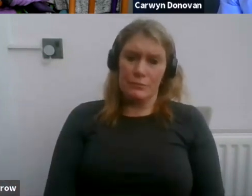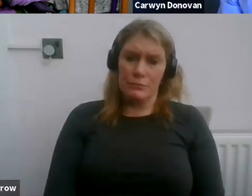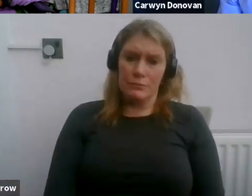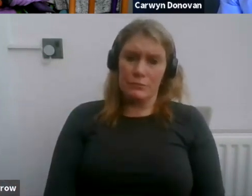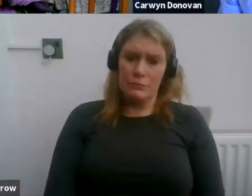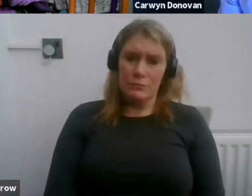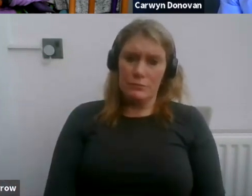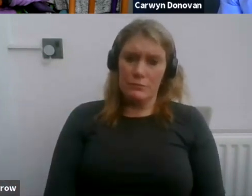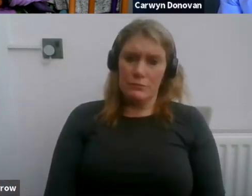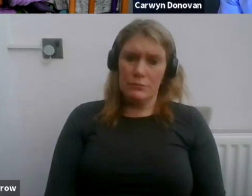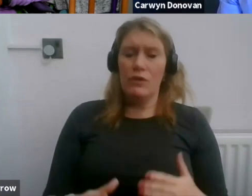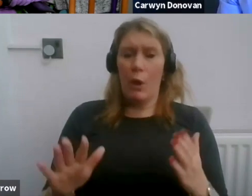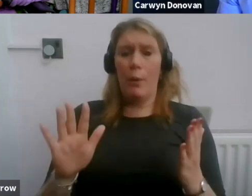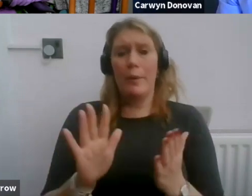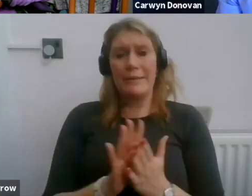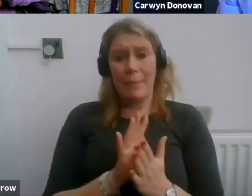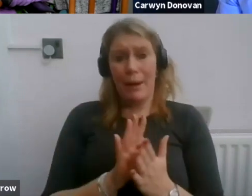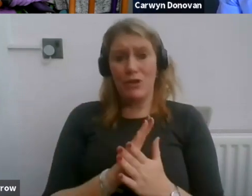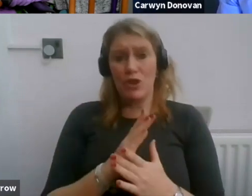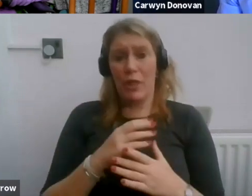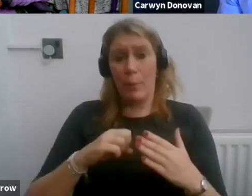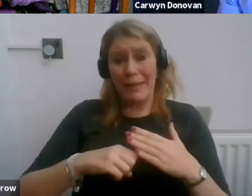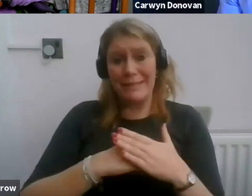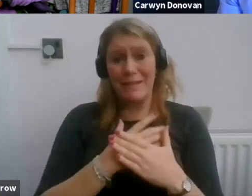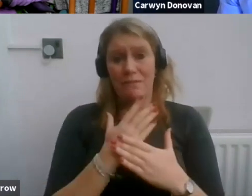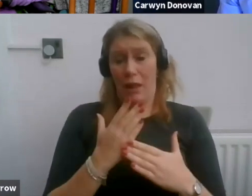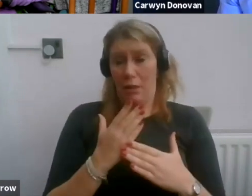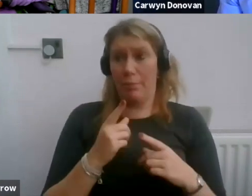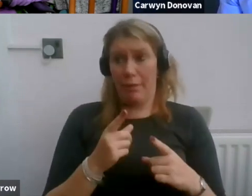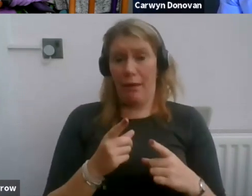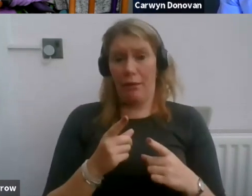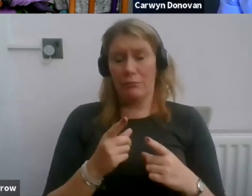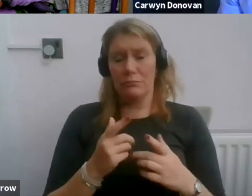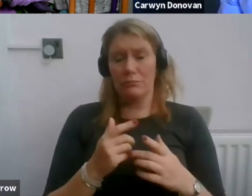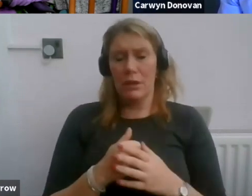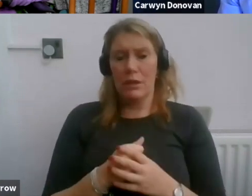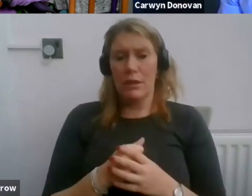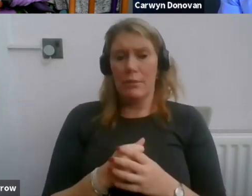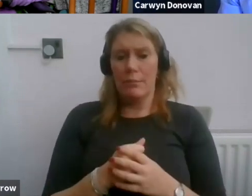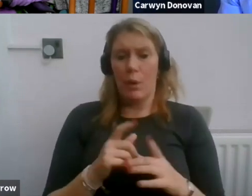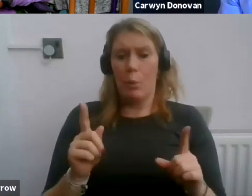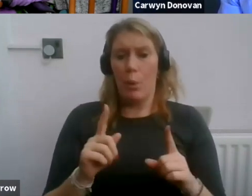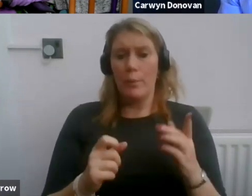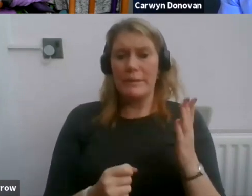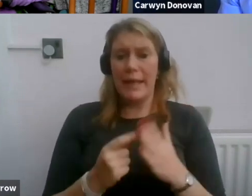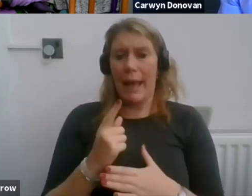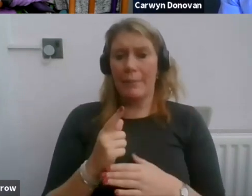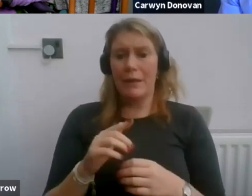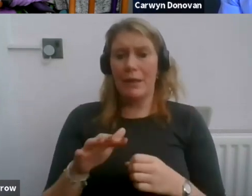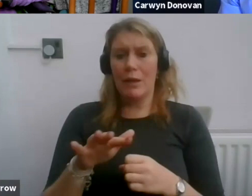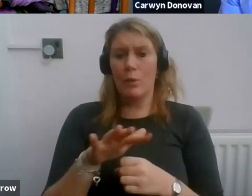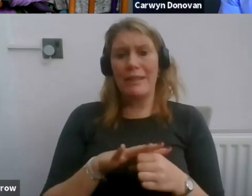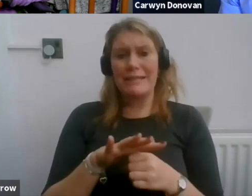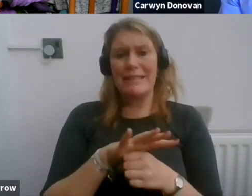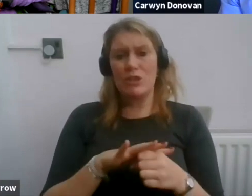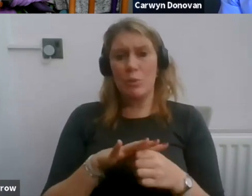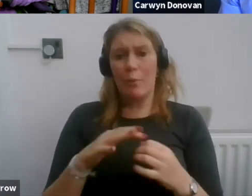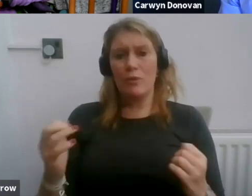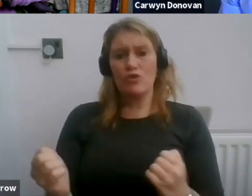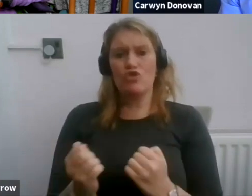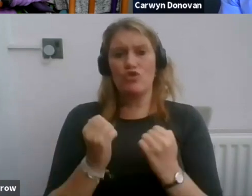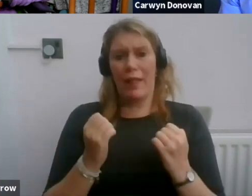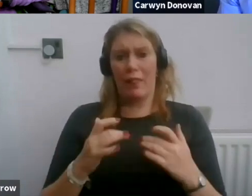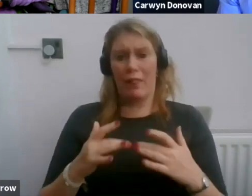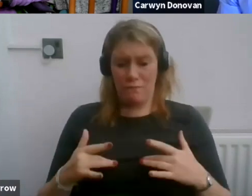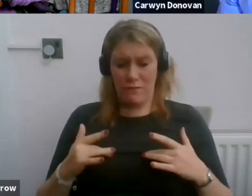to develop that. But what was heartening about that situation was the strength of feeling amongst those that were